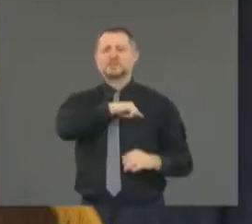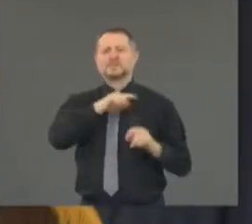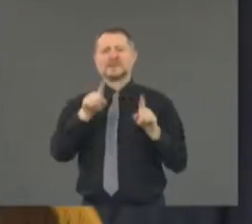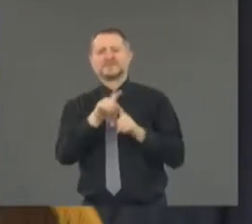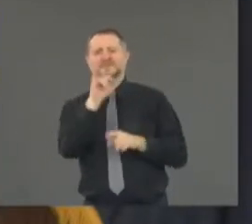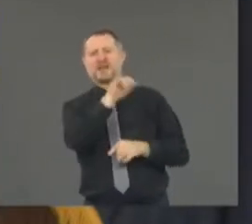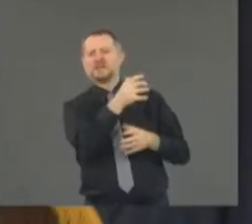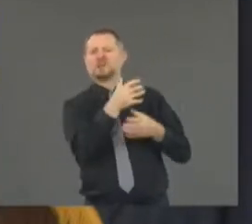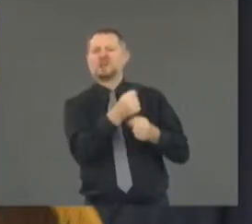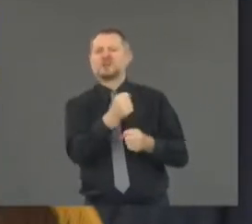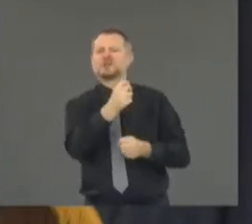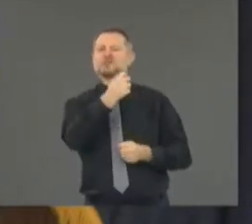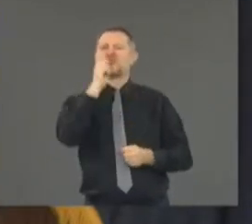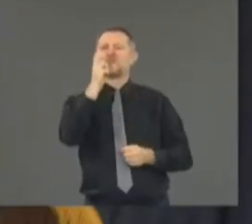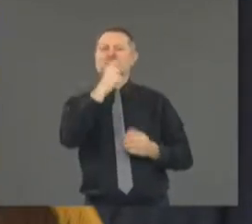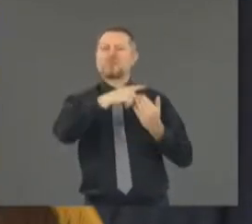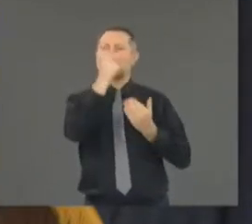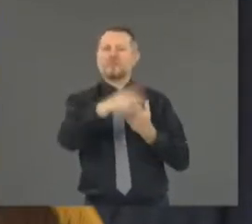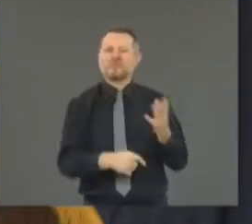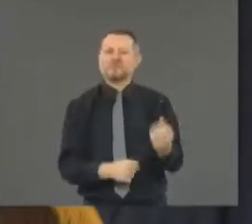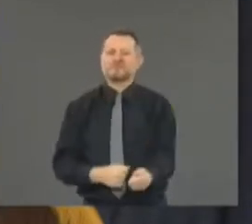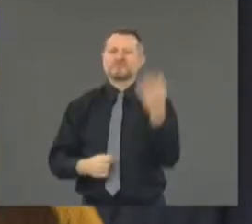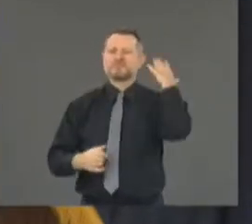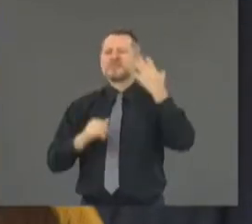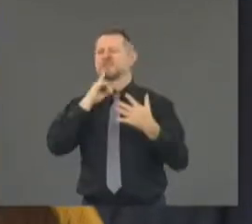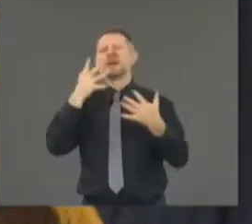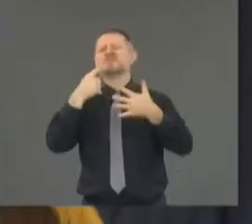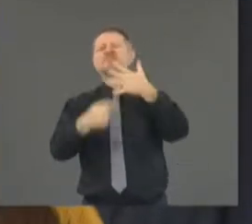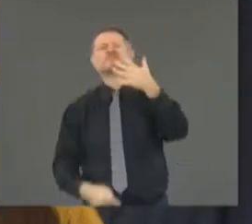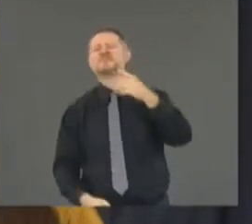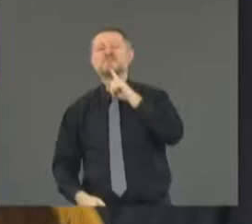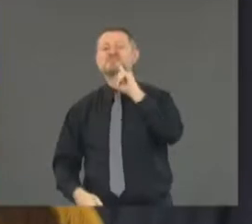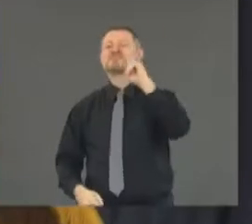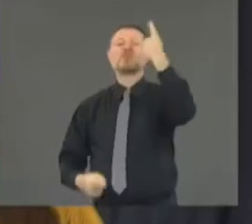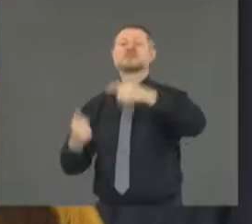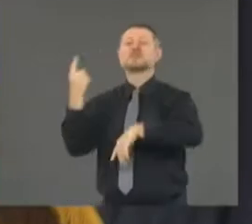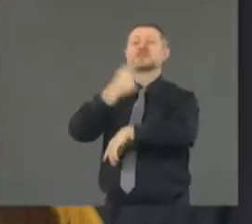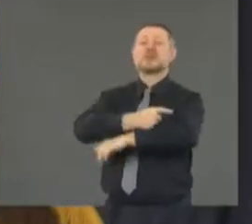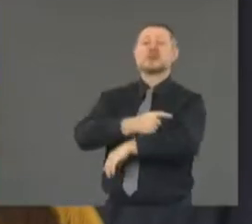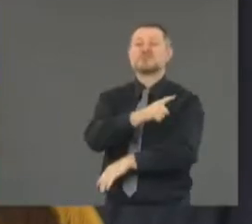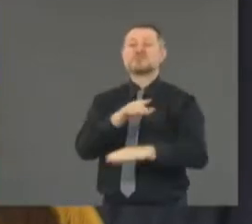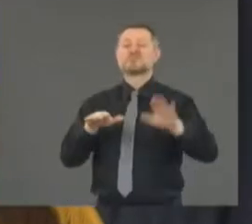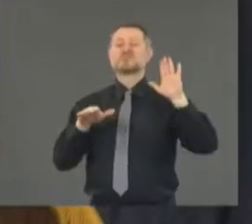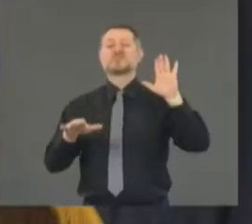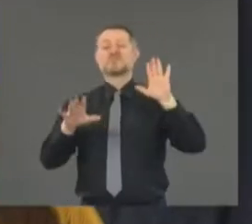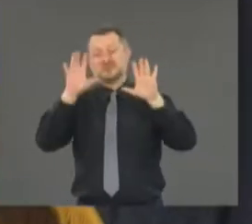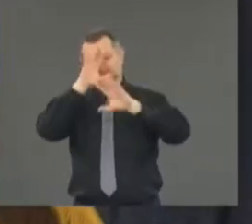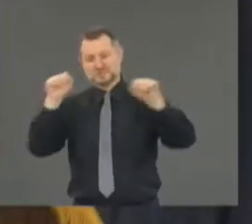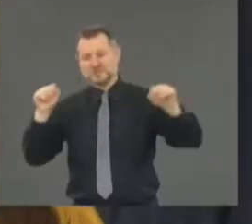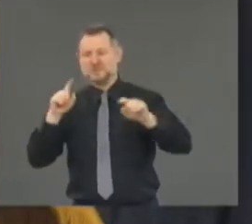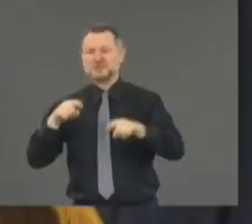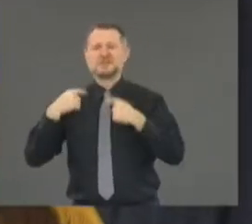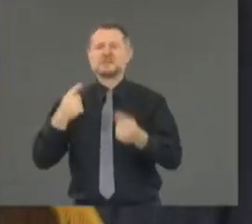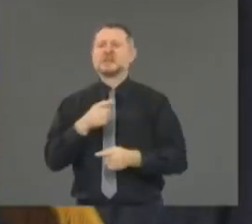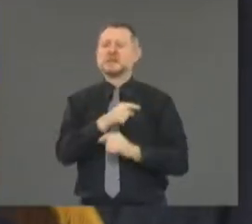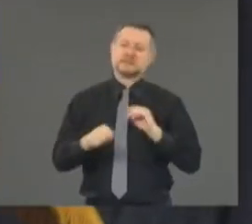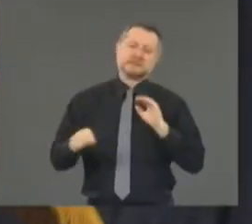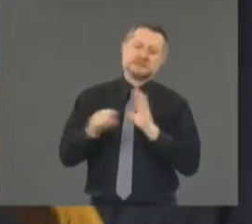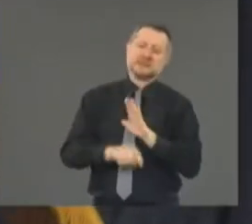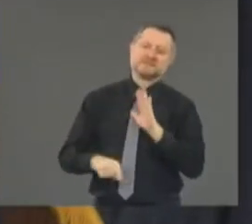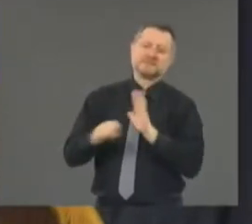from day one in his administration, you have seen negative hostile government acts.